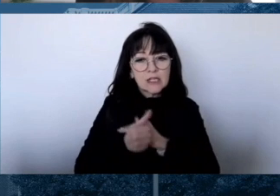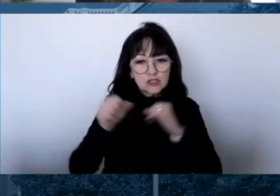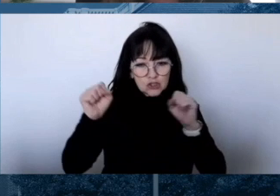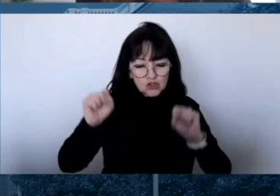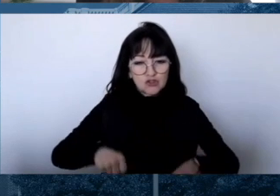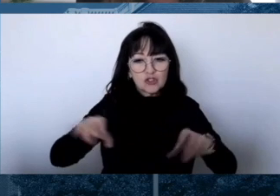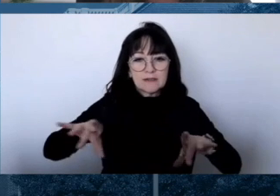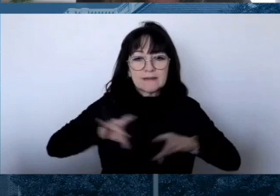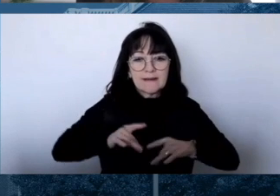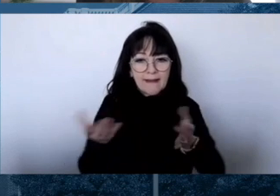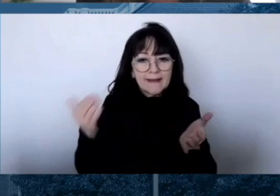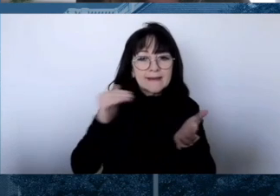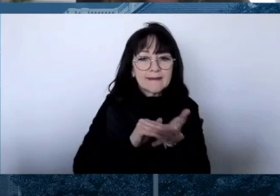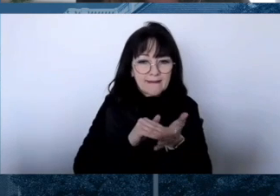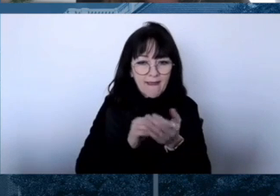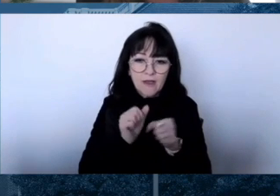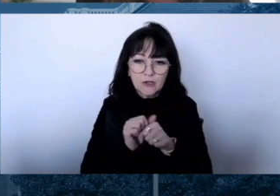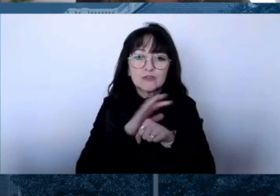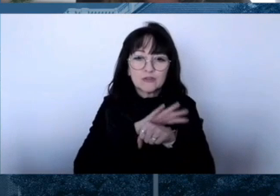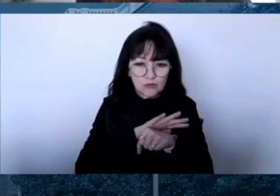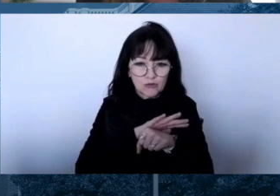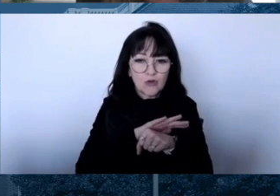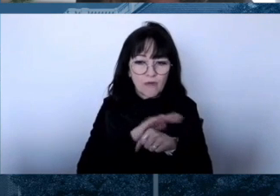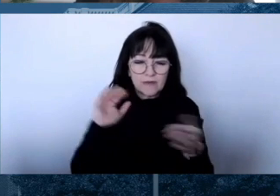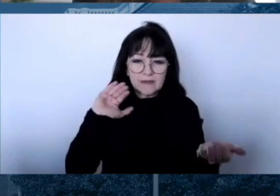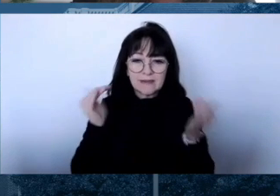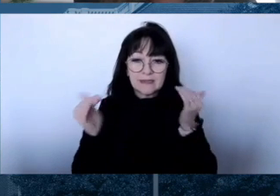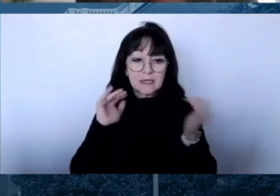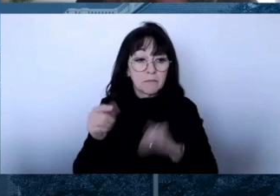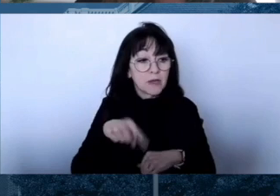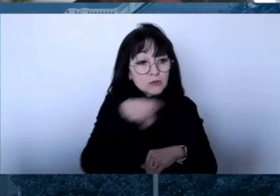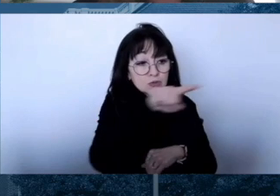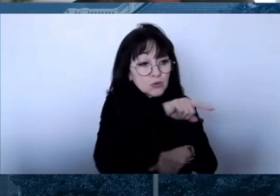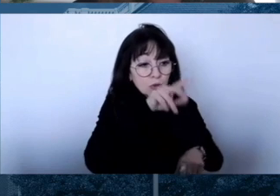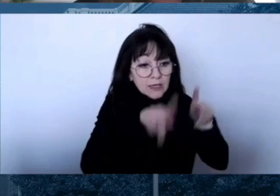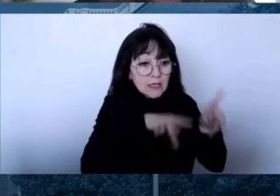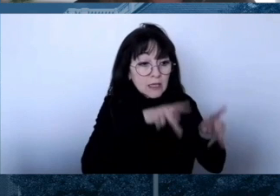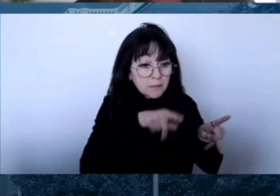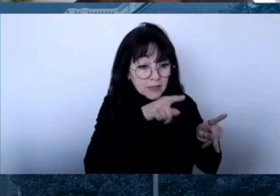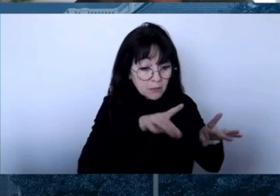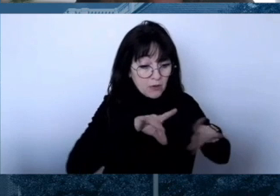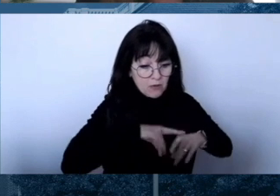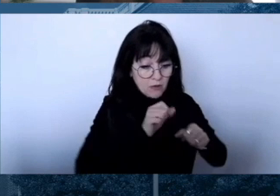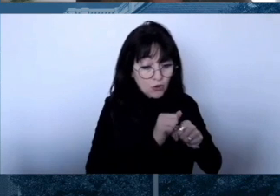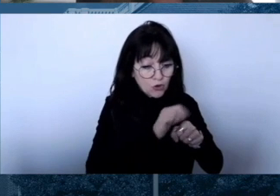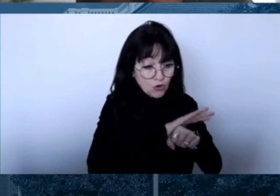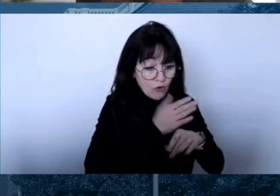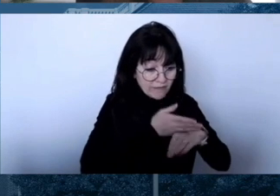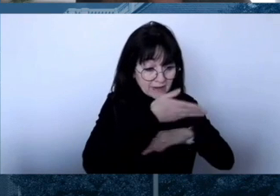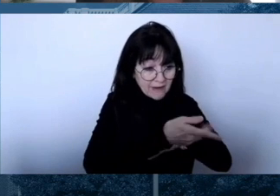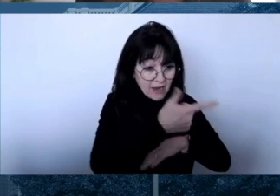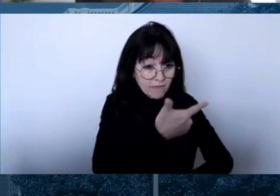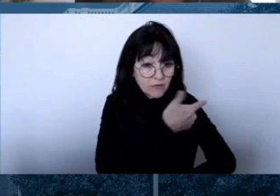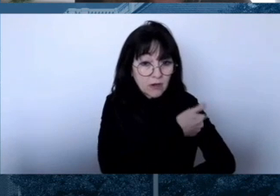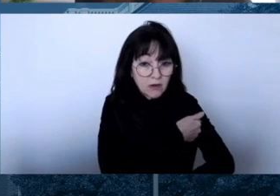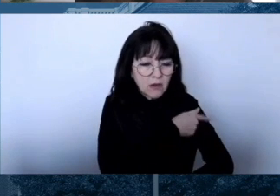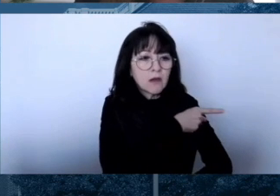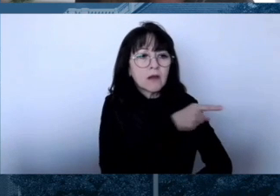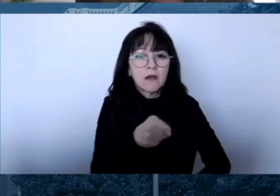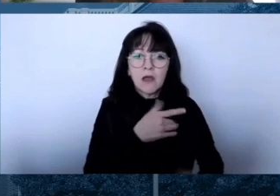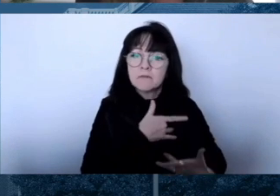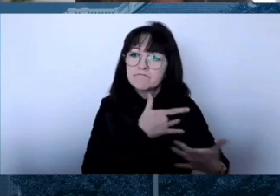got fully vaccinated after their recovery. So I really want to encourage you to check your sources